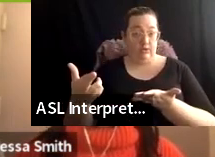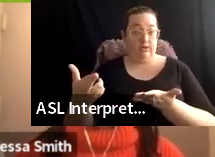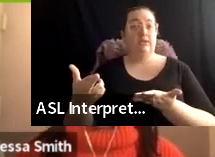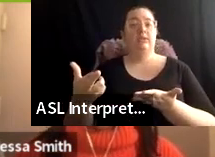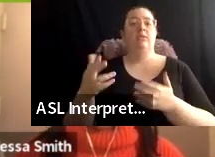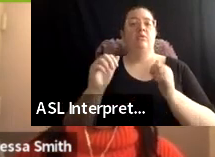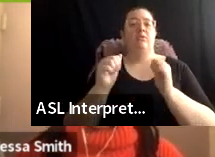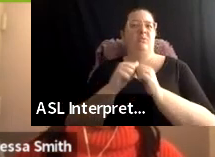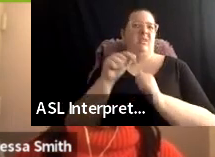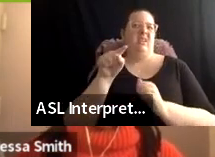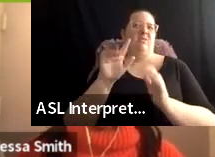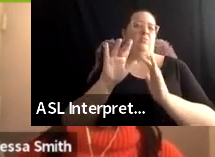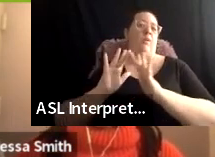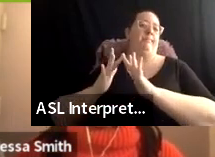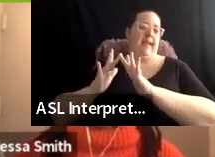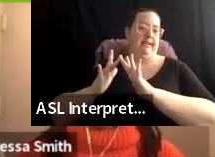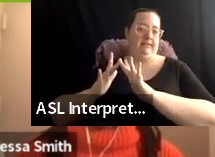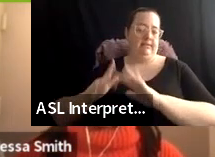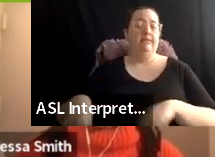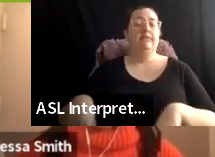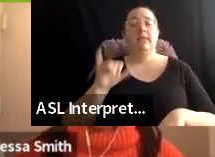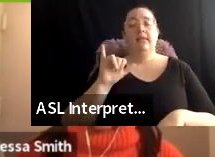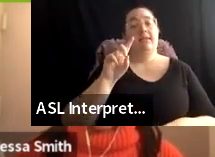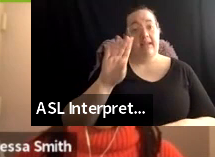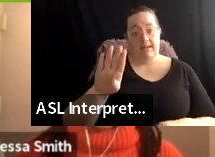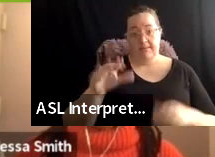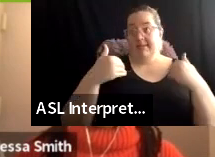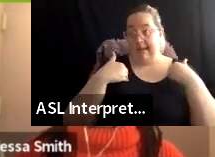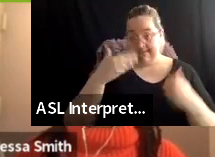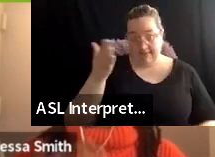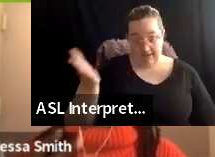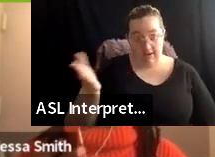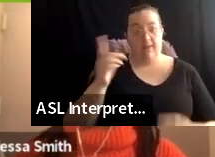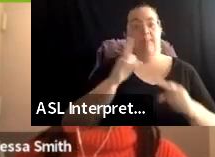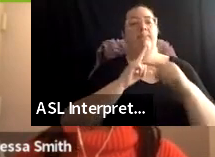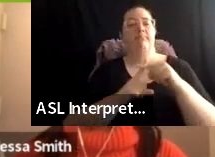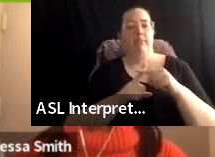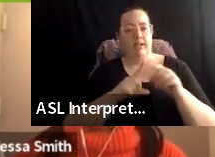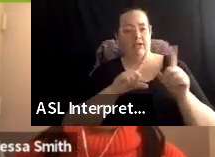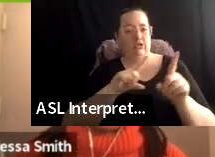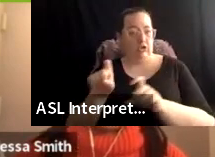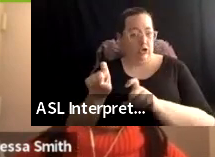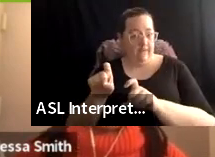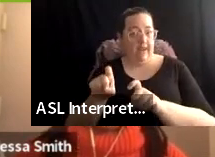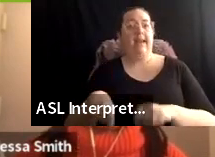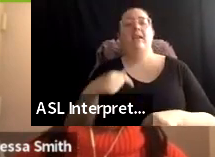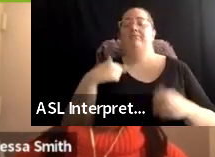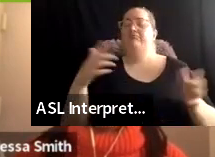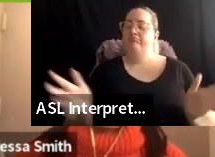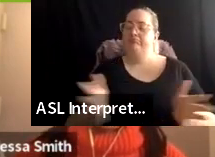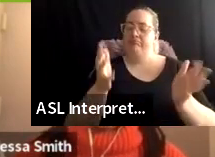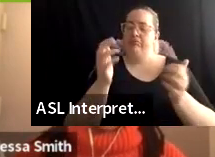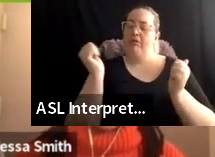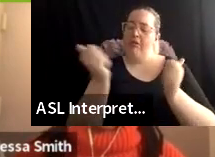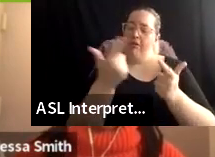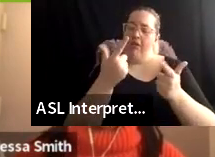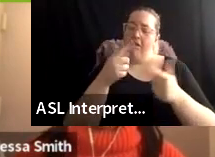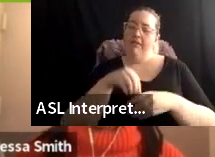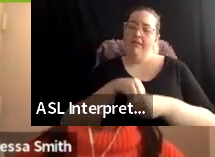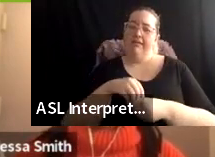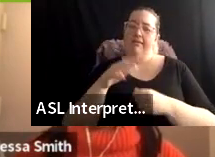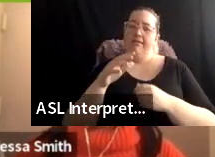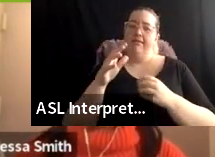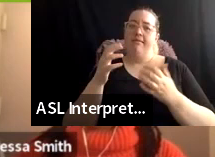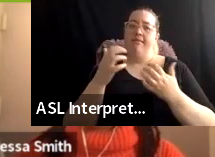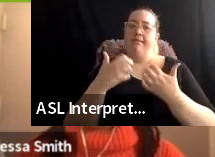So the database exists here as well as the survey, uh, which I would love to encourage everyone in the audience to, to go ahead and take,